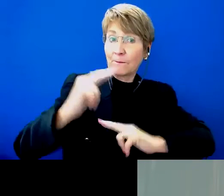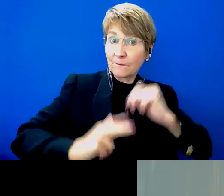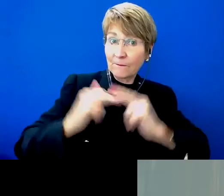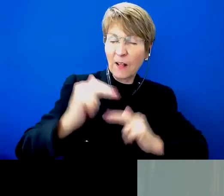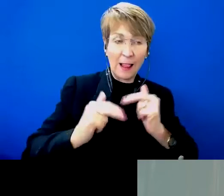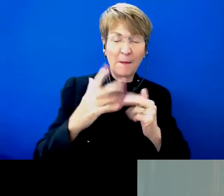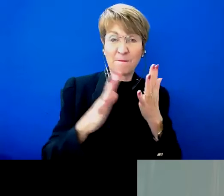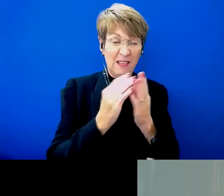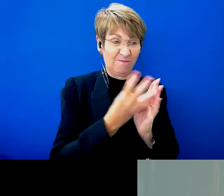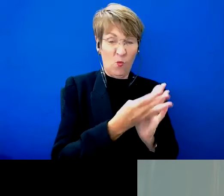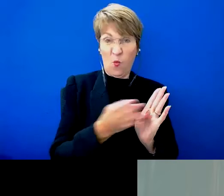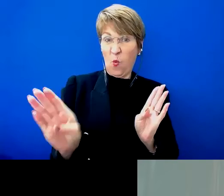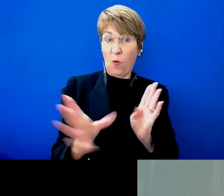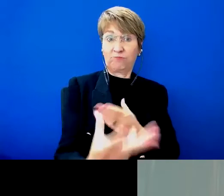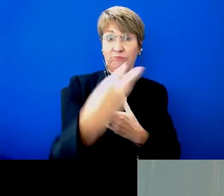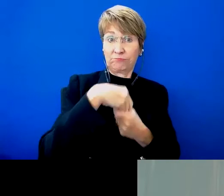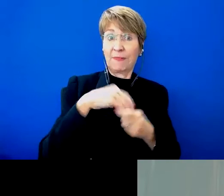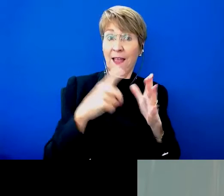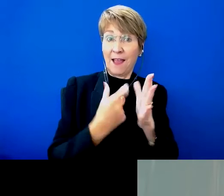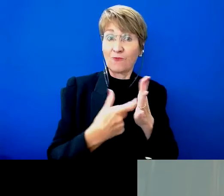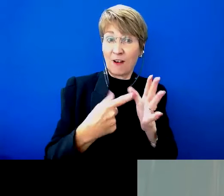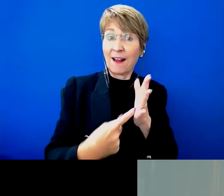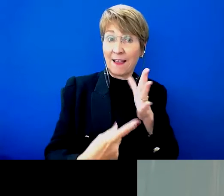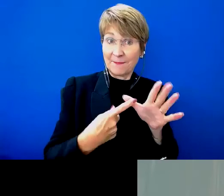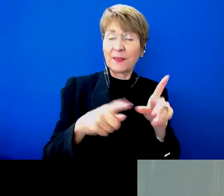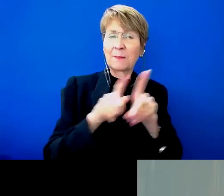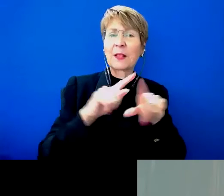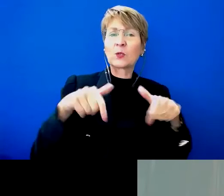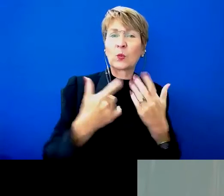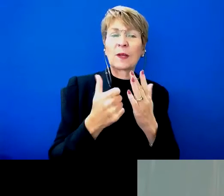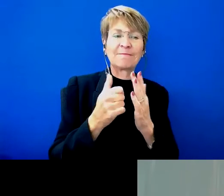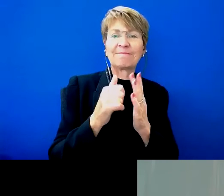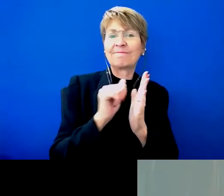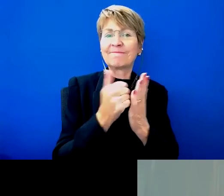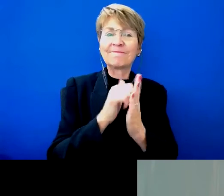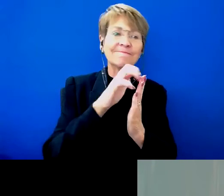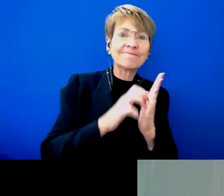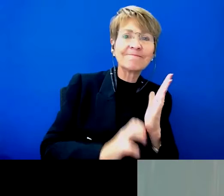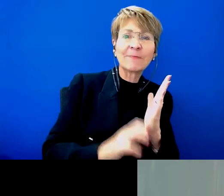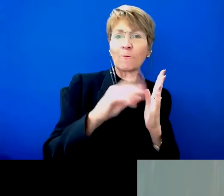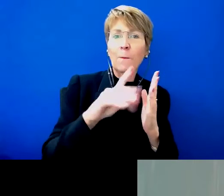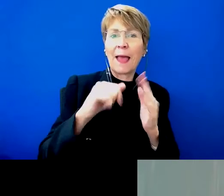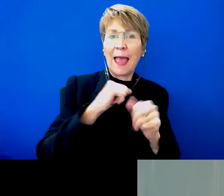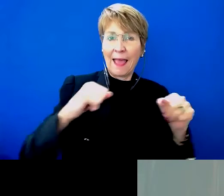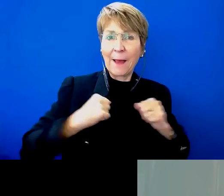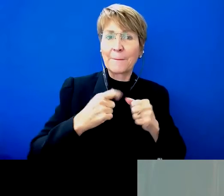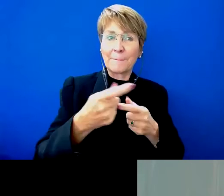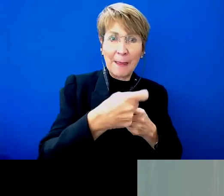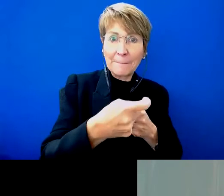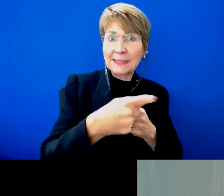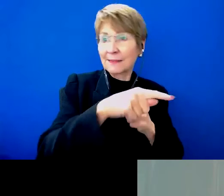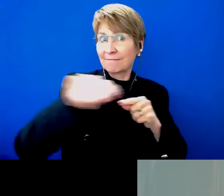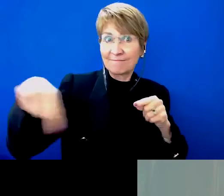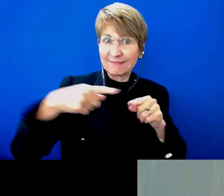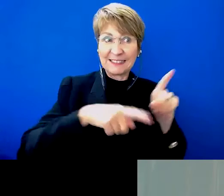base and quite a lot of resources and publications on our resource from our membership base, on our website, sorry, from our membership